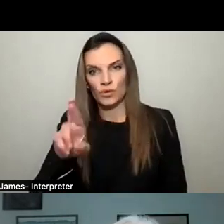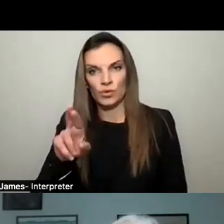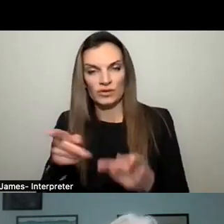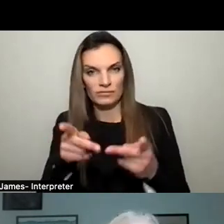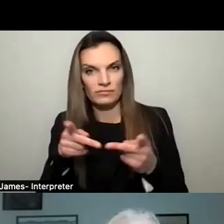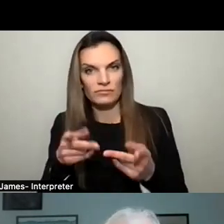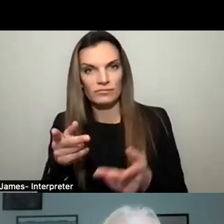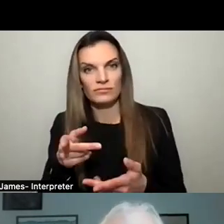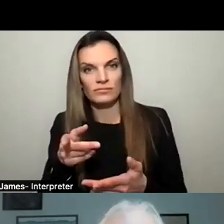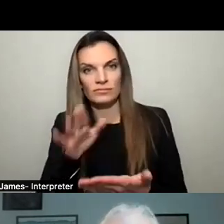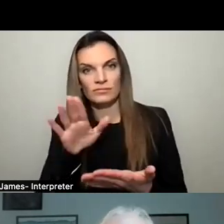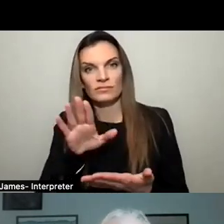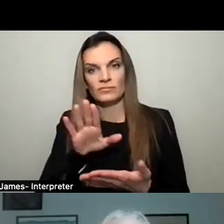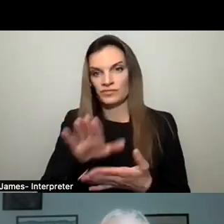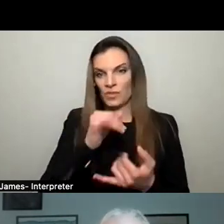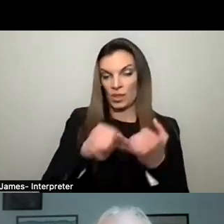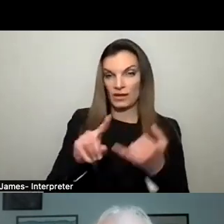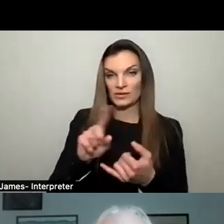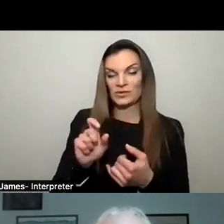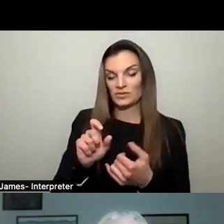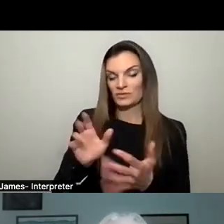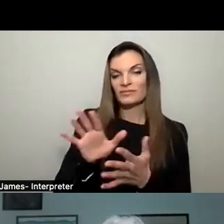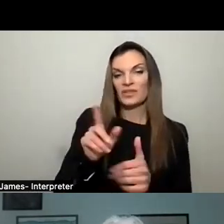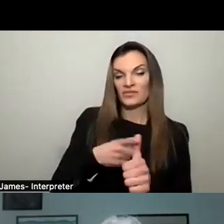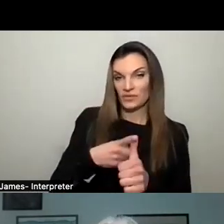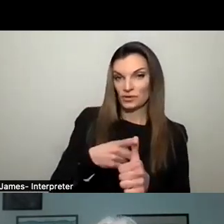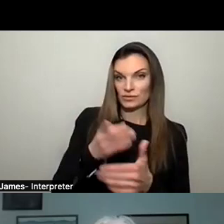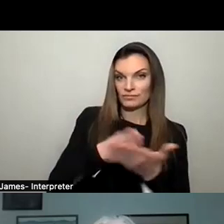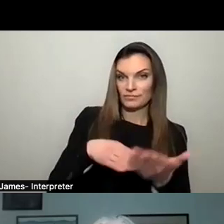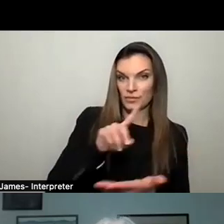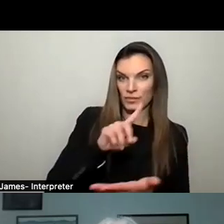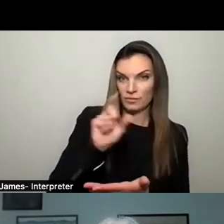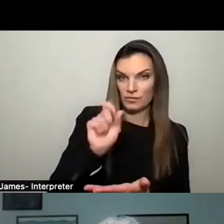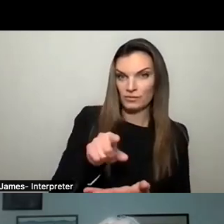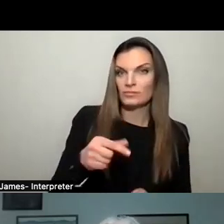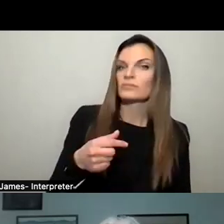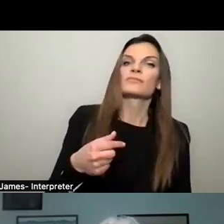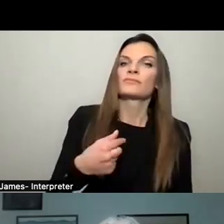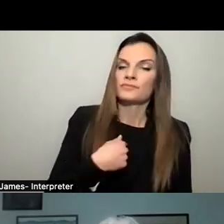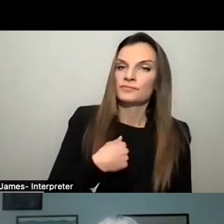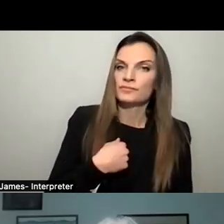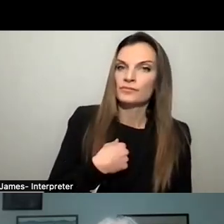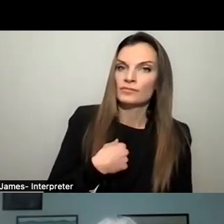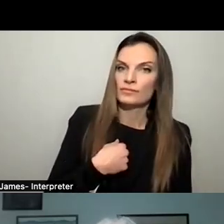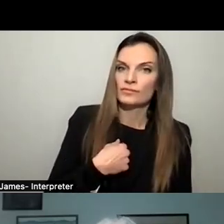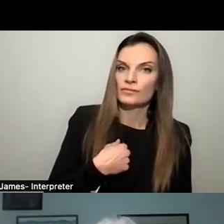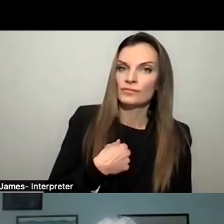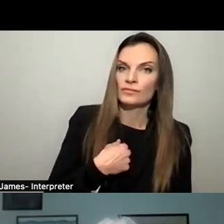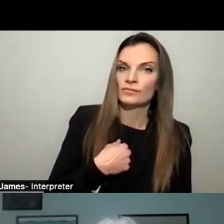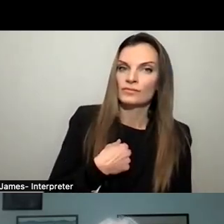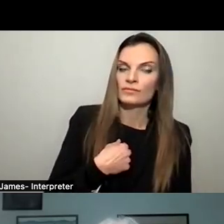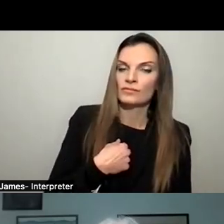On the last question, perhaps, the first part of it is I go back to the